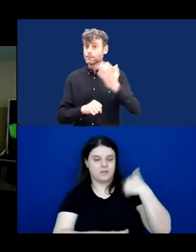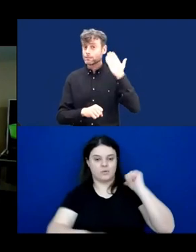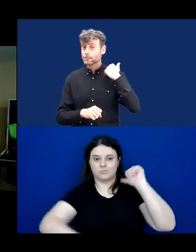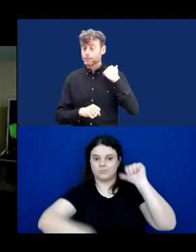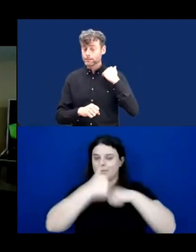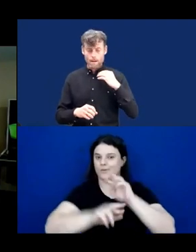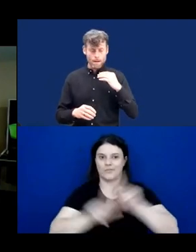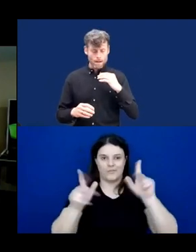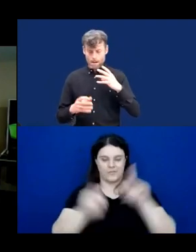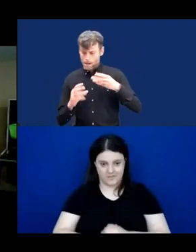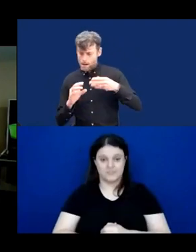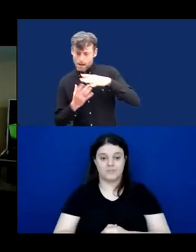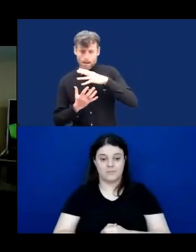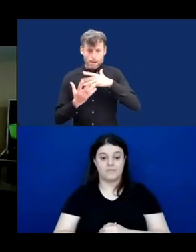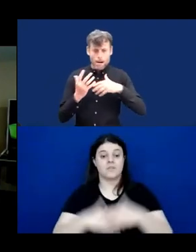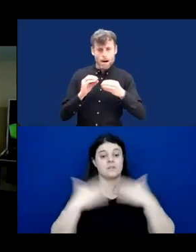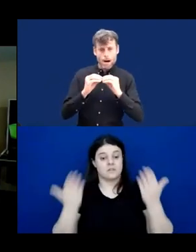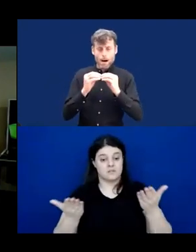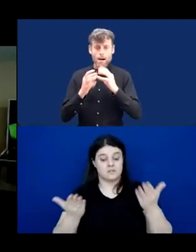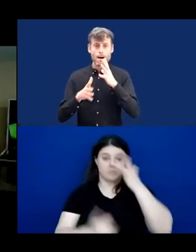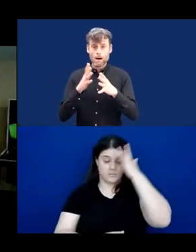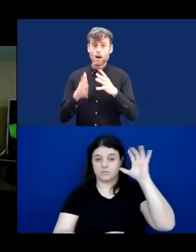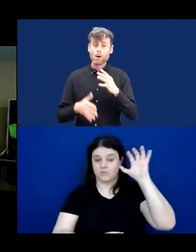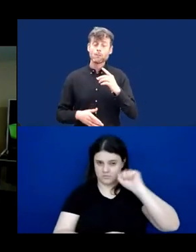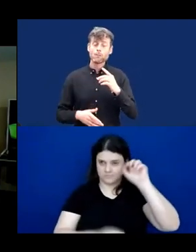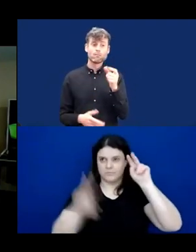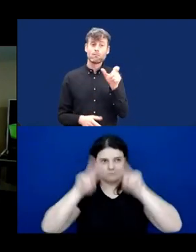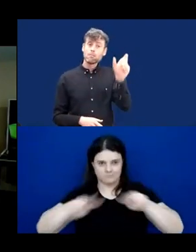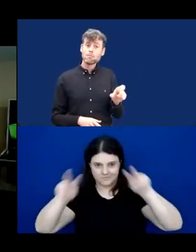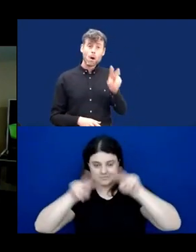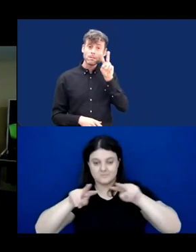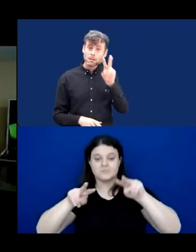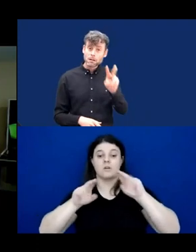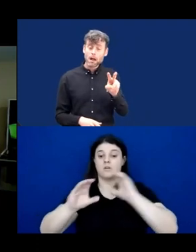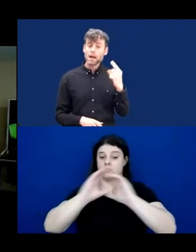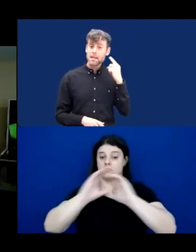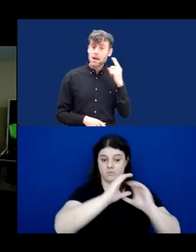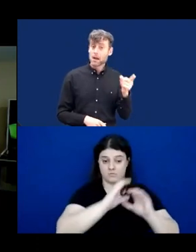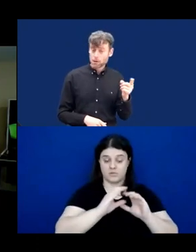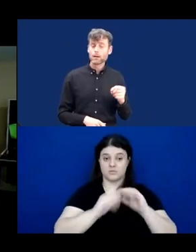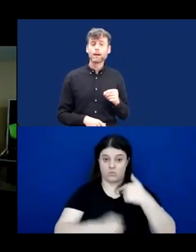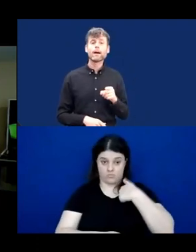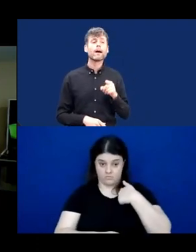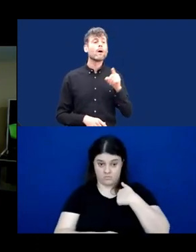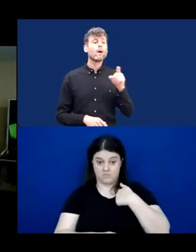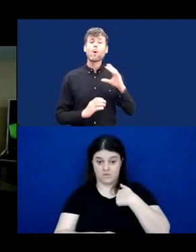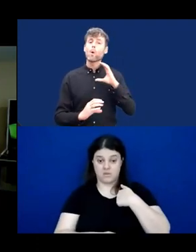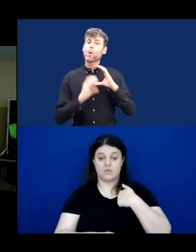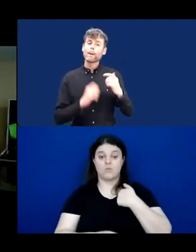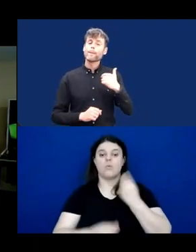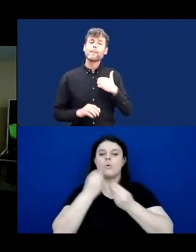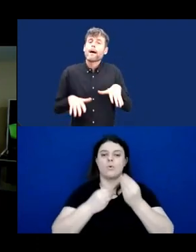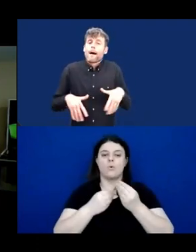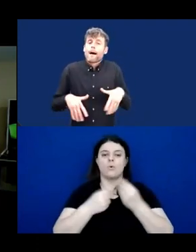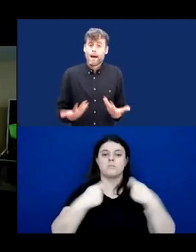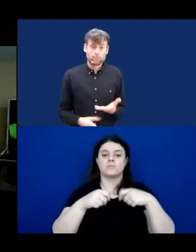So a hearing person, a sighted person, to communicate with me in protactile would be connecting and touching me just as